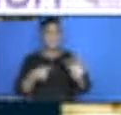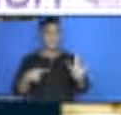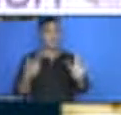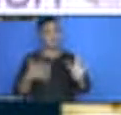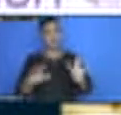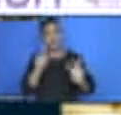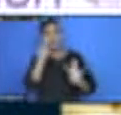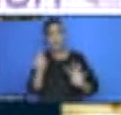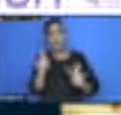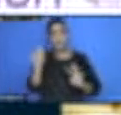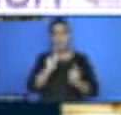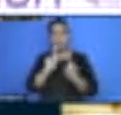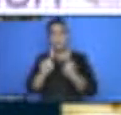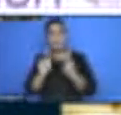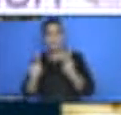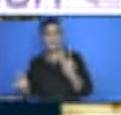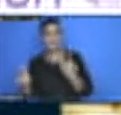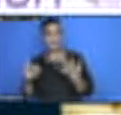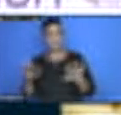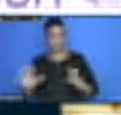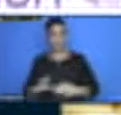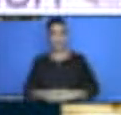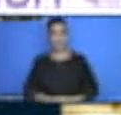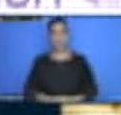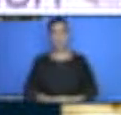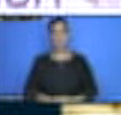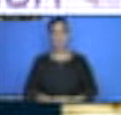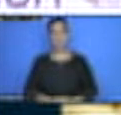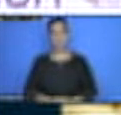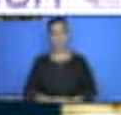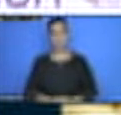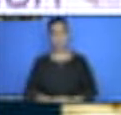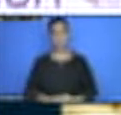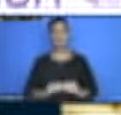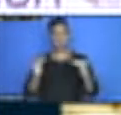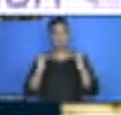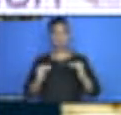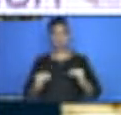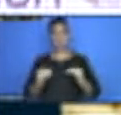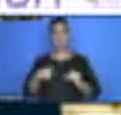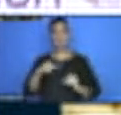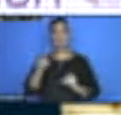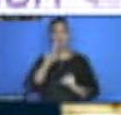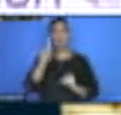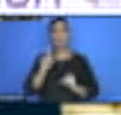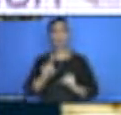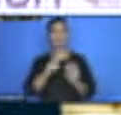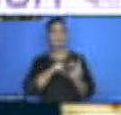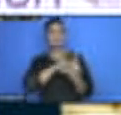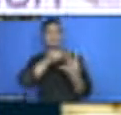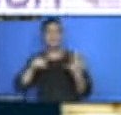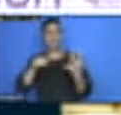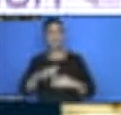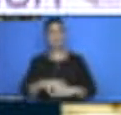your comments. And I would now want to ask the panel to give us some very brief